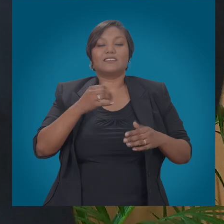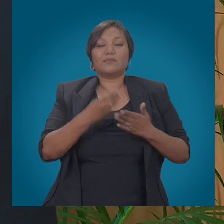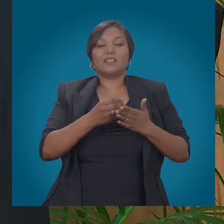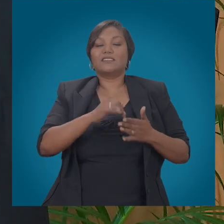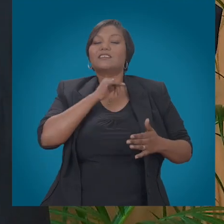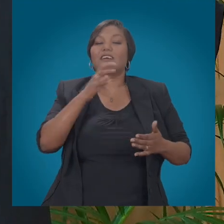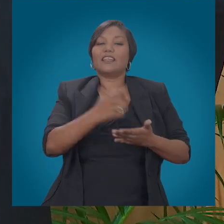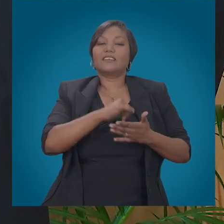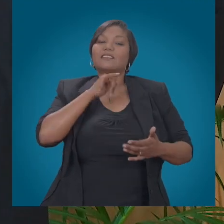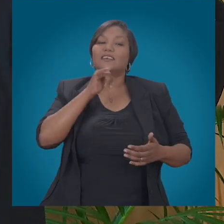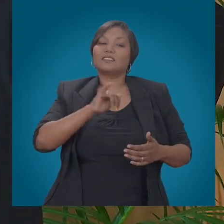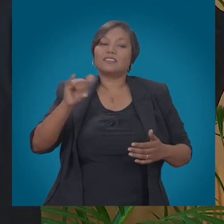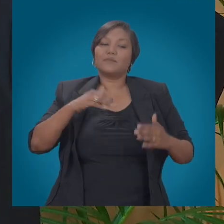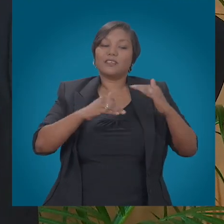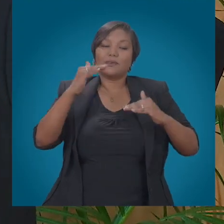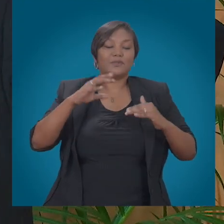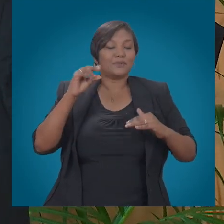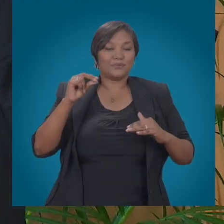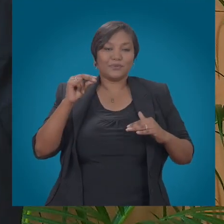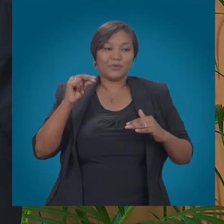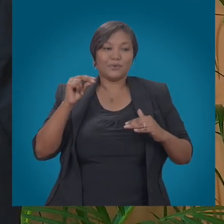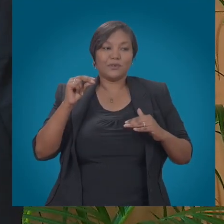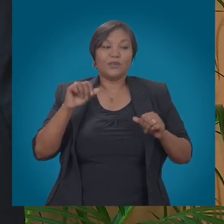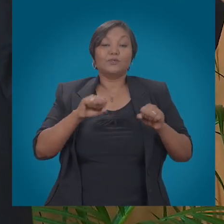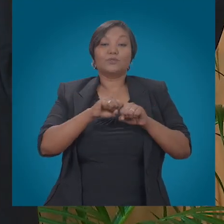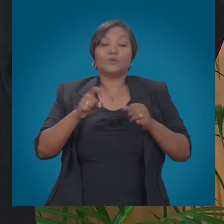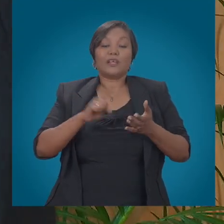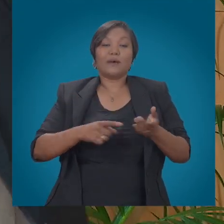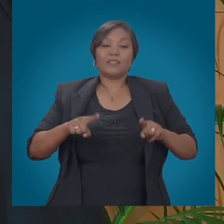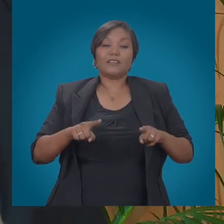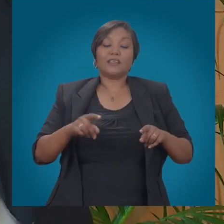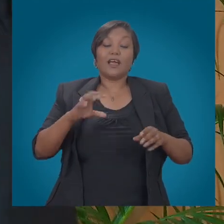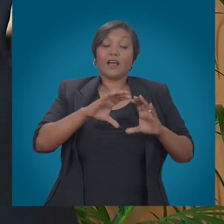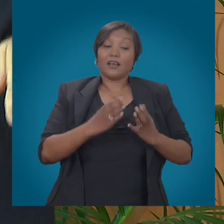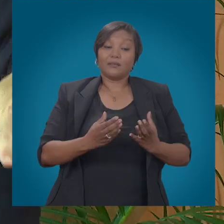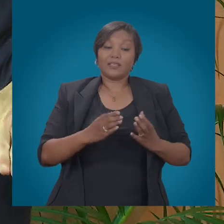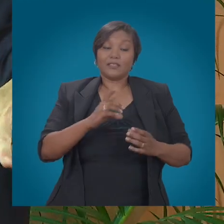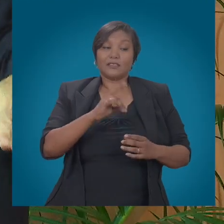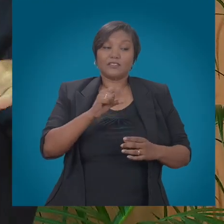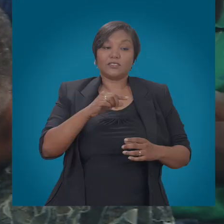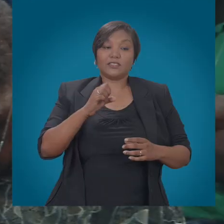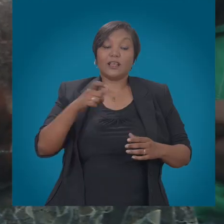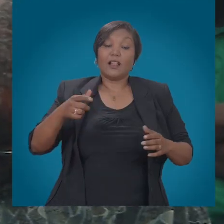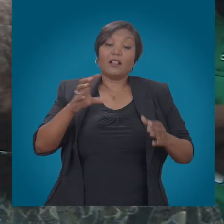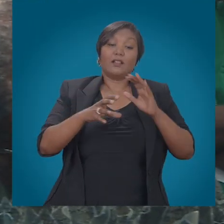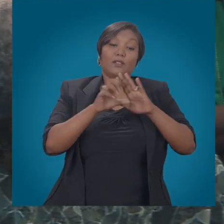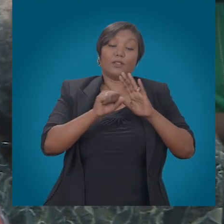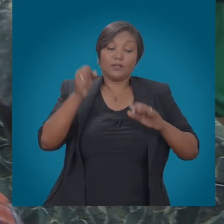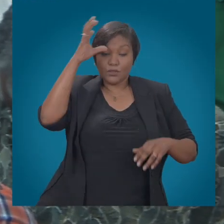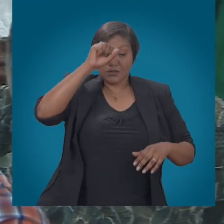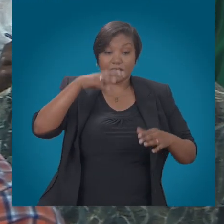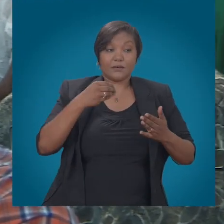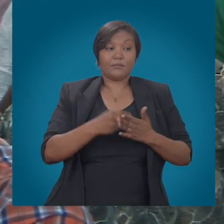up to where mobile operators are now, here or anywhere else in the world. So you're seeing a curve that's going down like this. According to